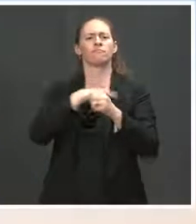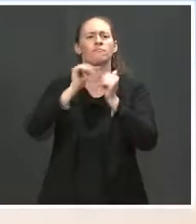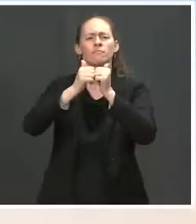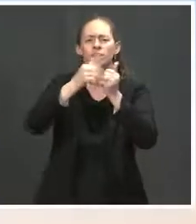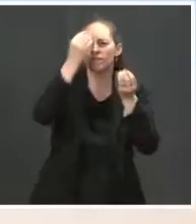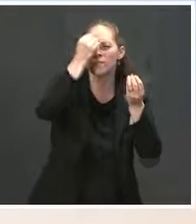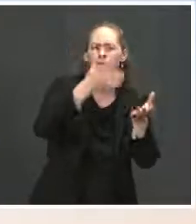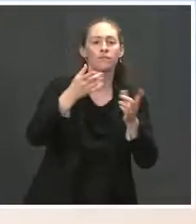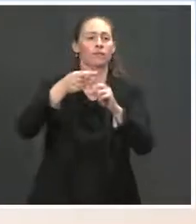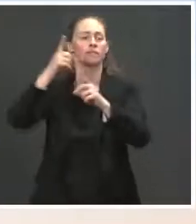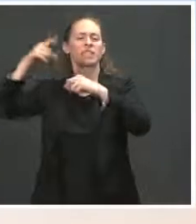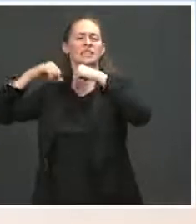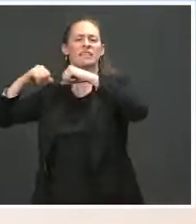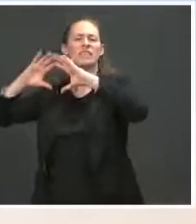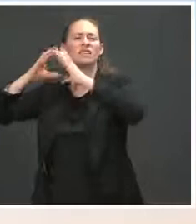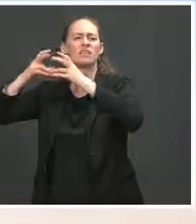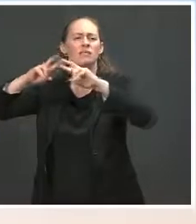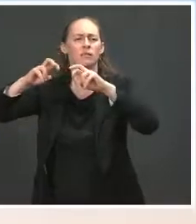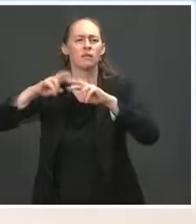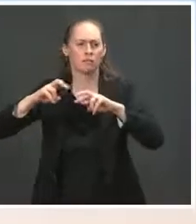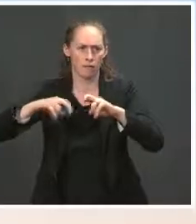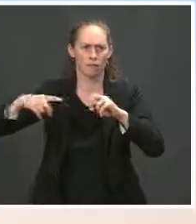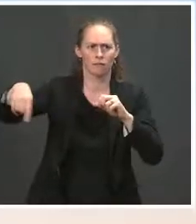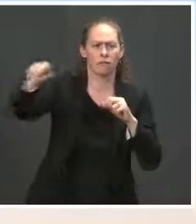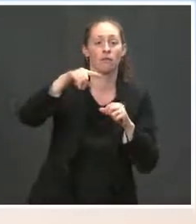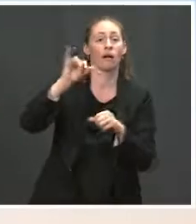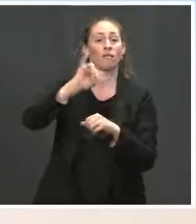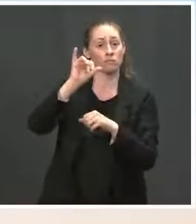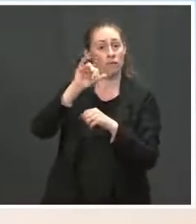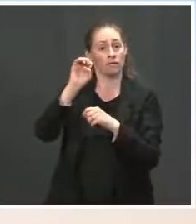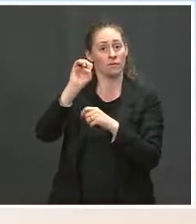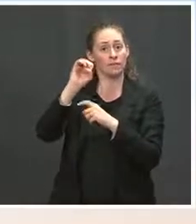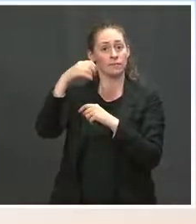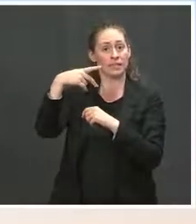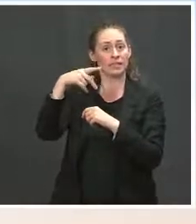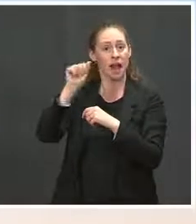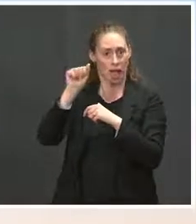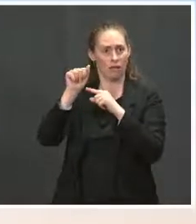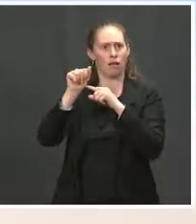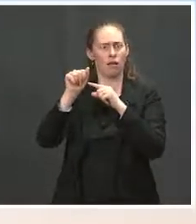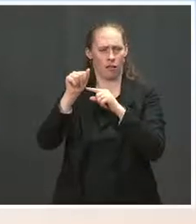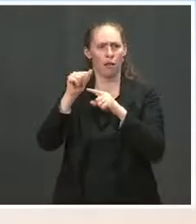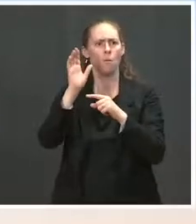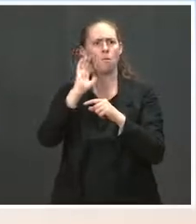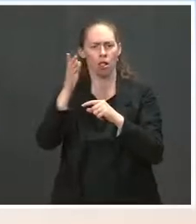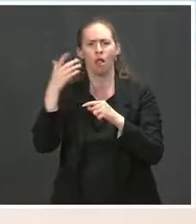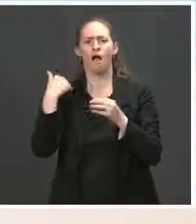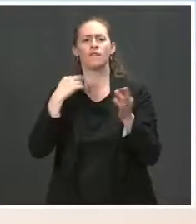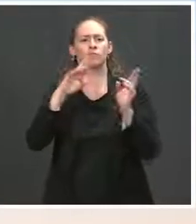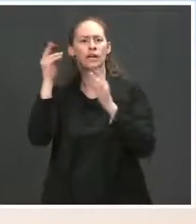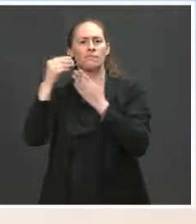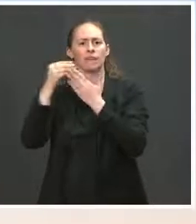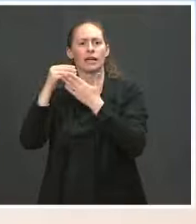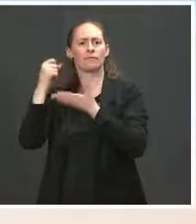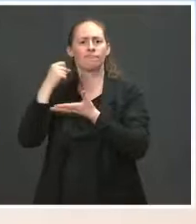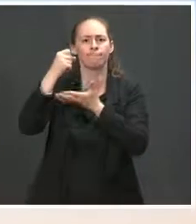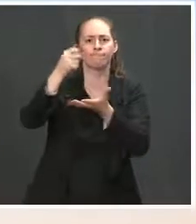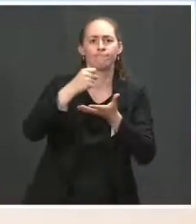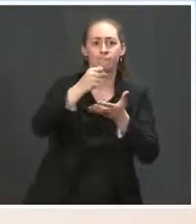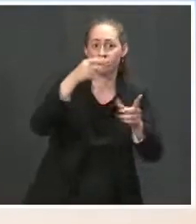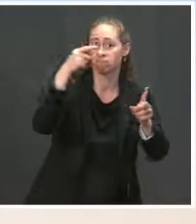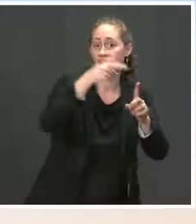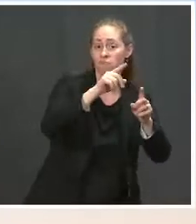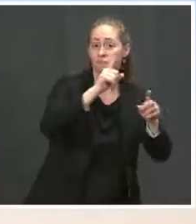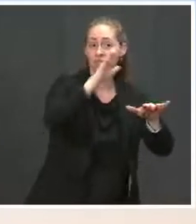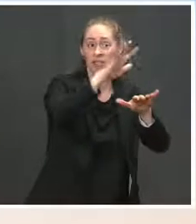in grants and cooperative agreements through through to work with underserved and vulnerable communities, including indigenous communities, to prepare them for climate